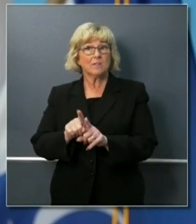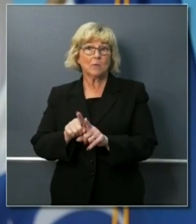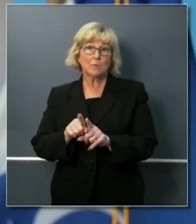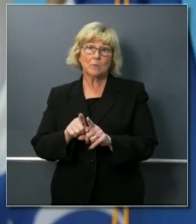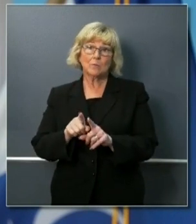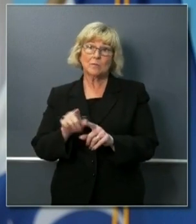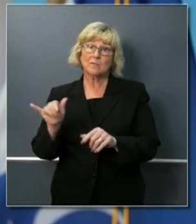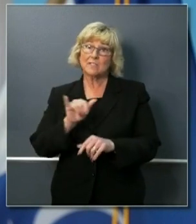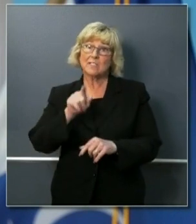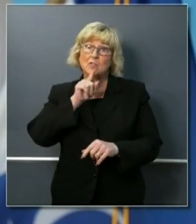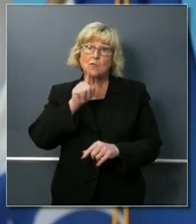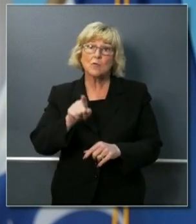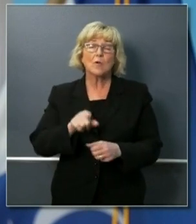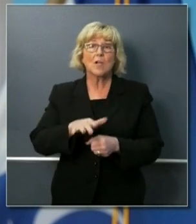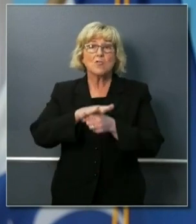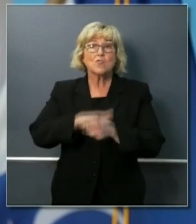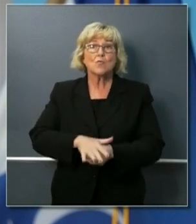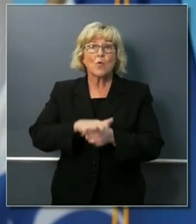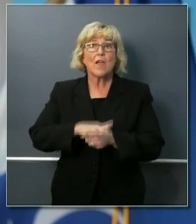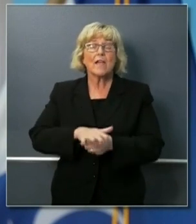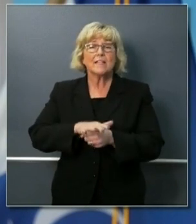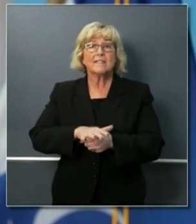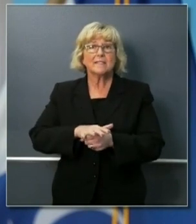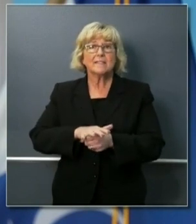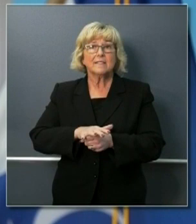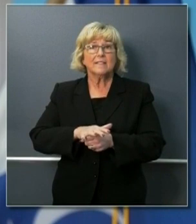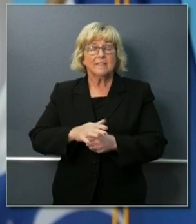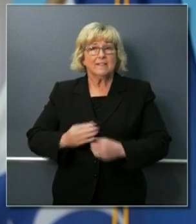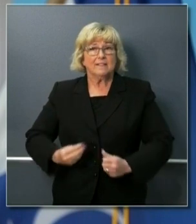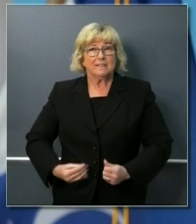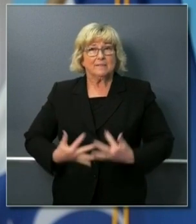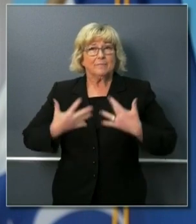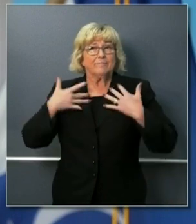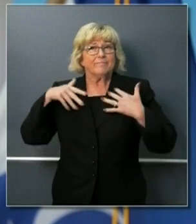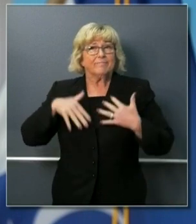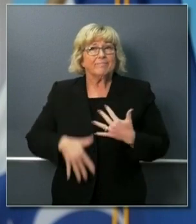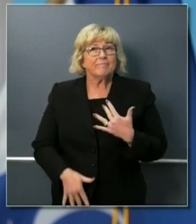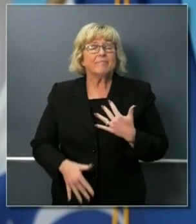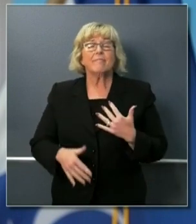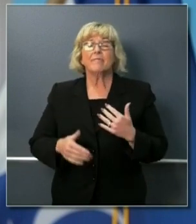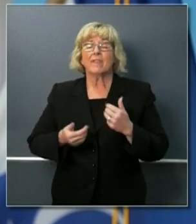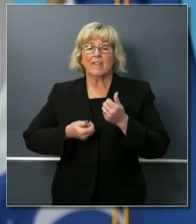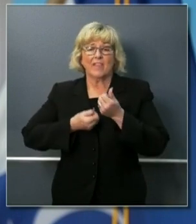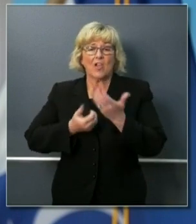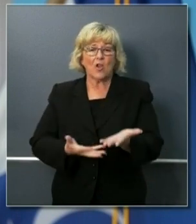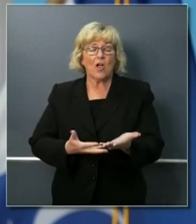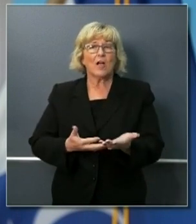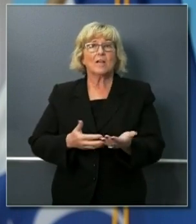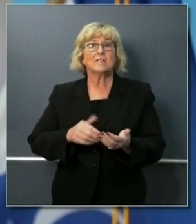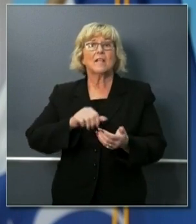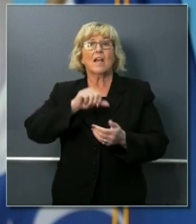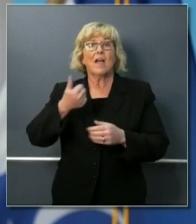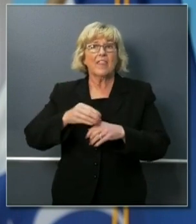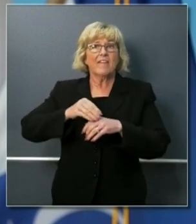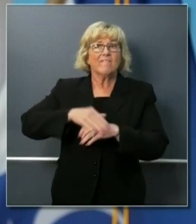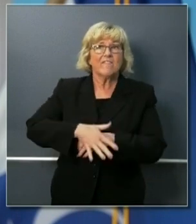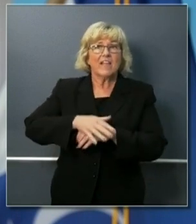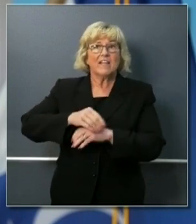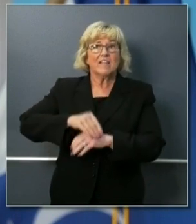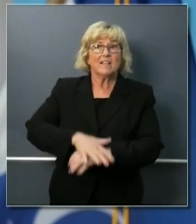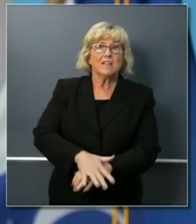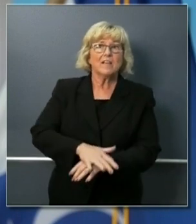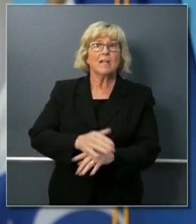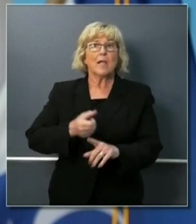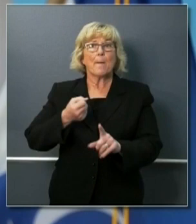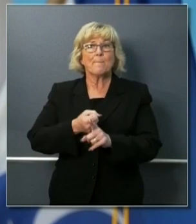that stress hormones create the kind of anxiety that induces other secondary effects it